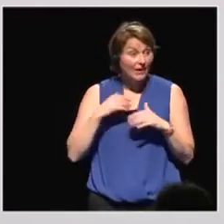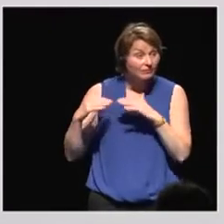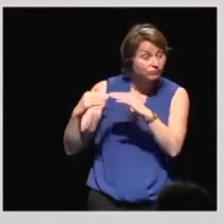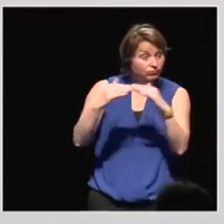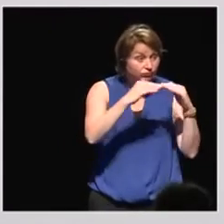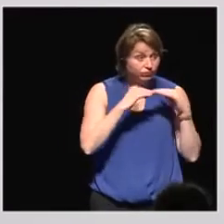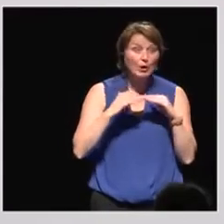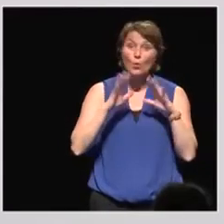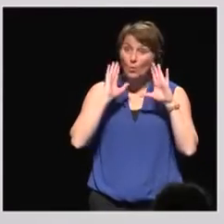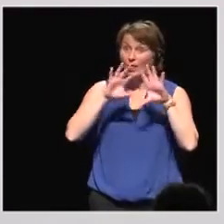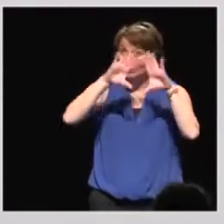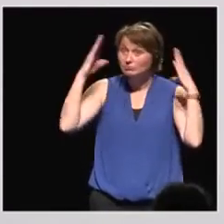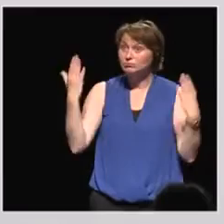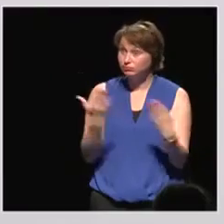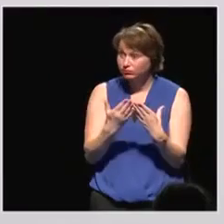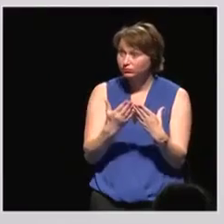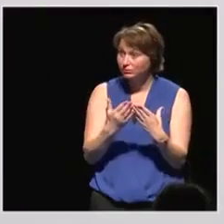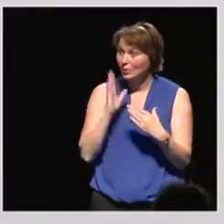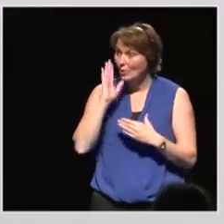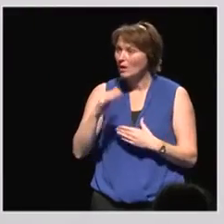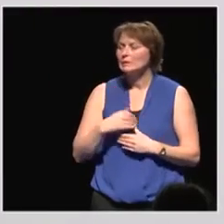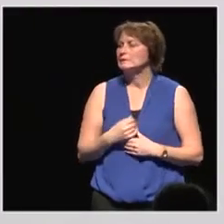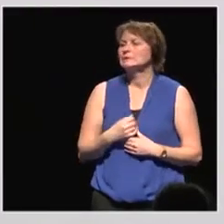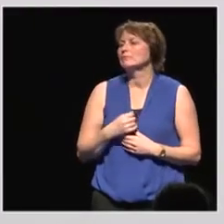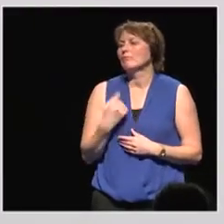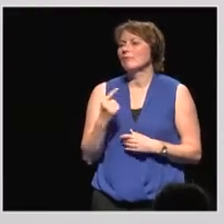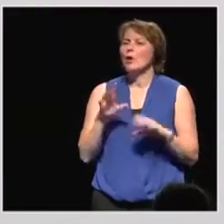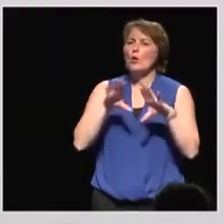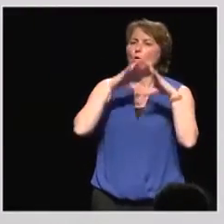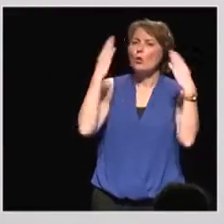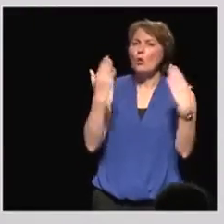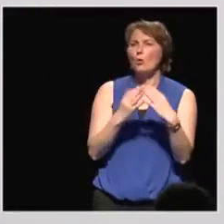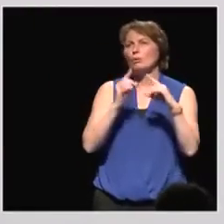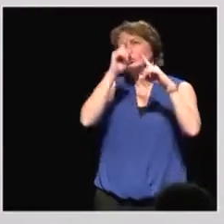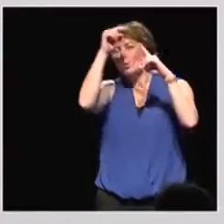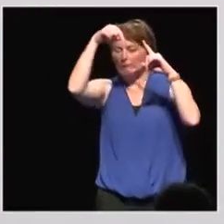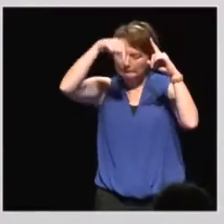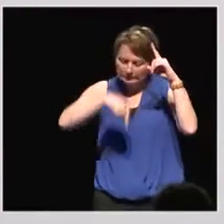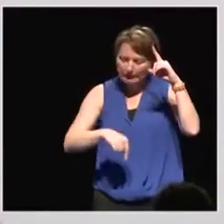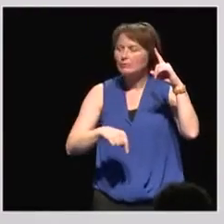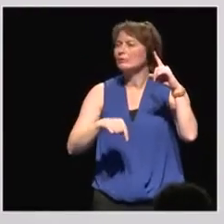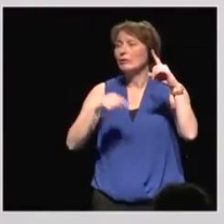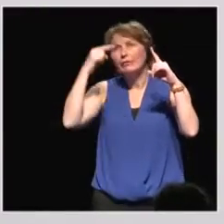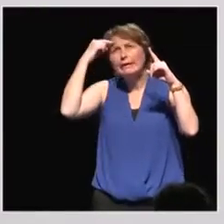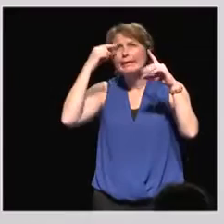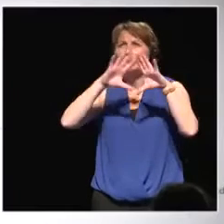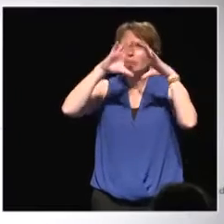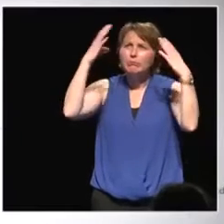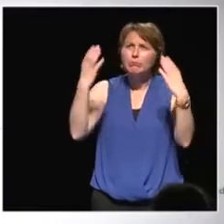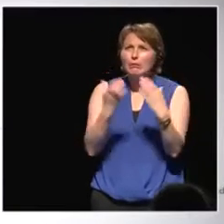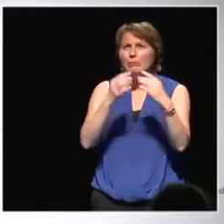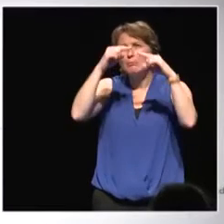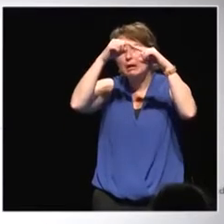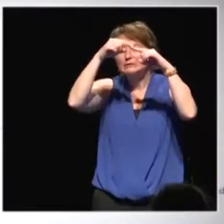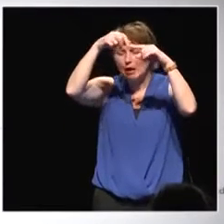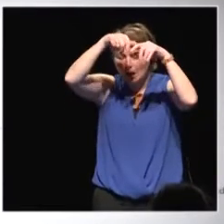which is the proposal, it really means that it's not anymore the globe from the north to the south thinking what it used to be. I think